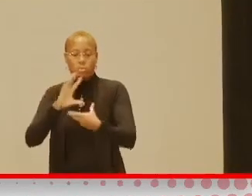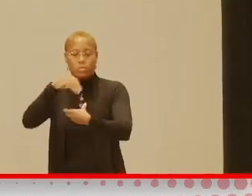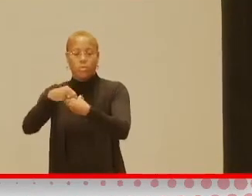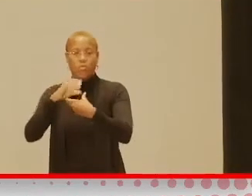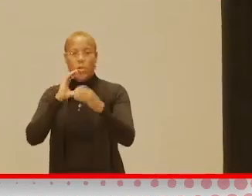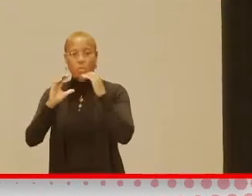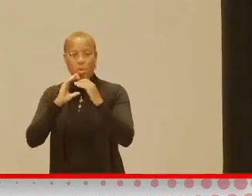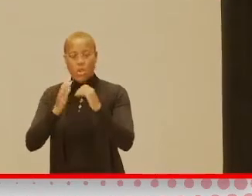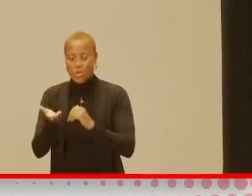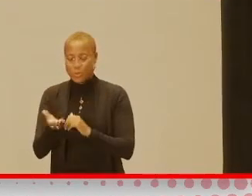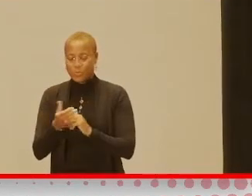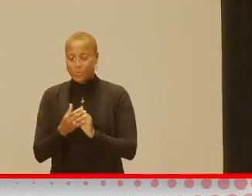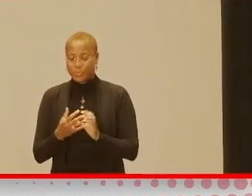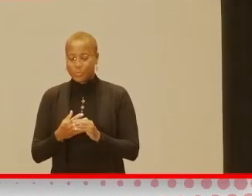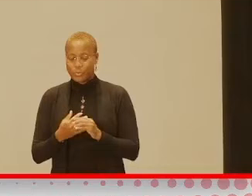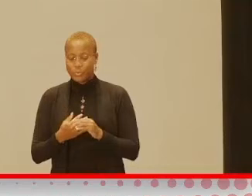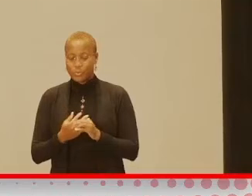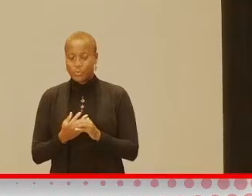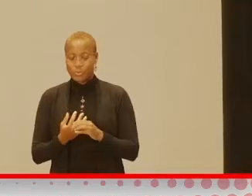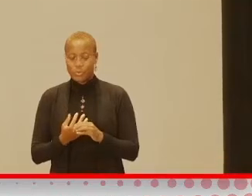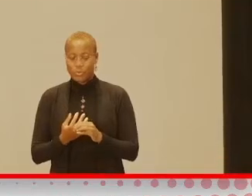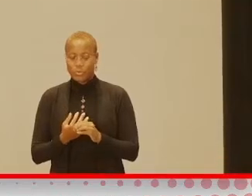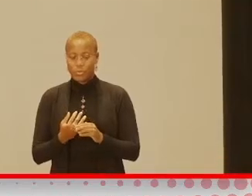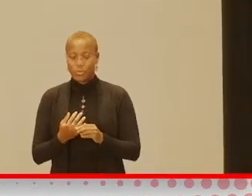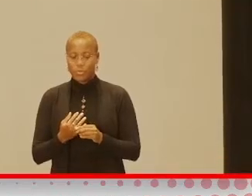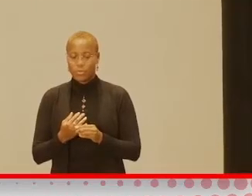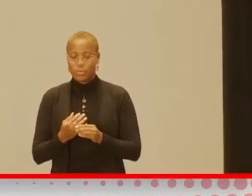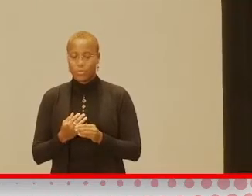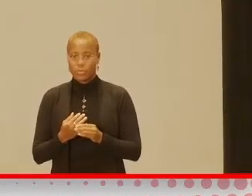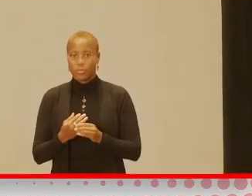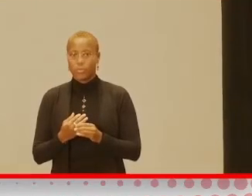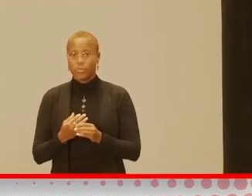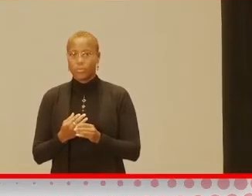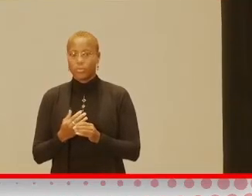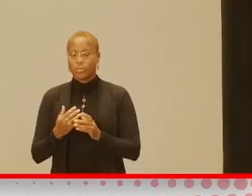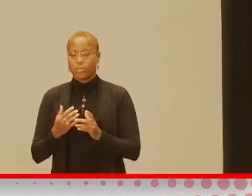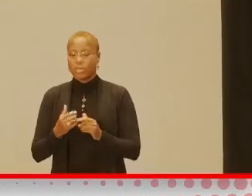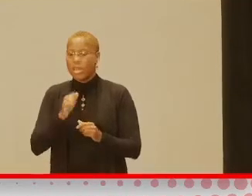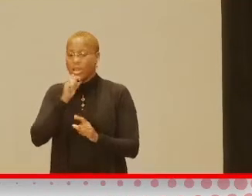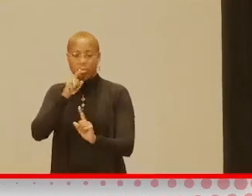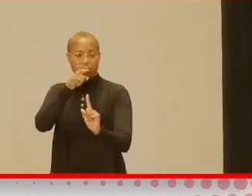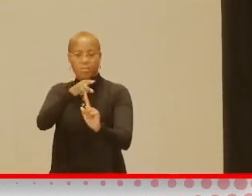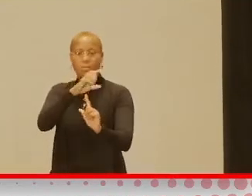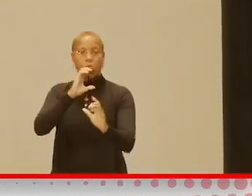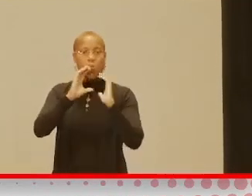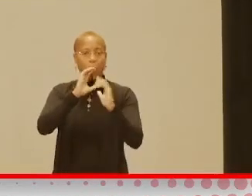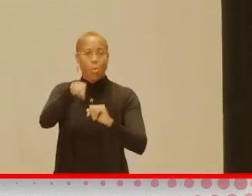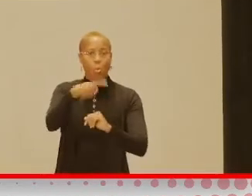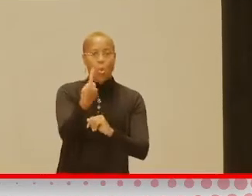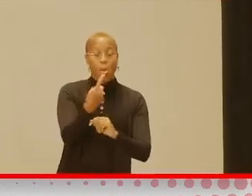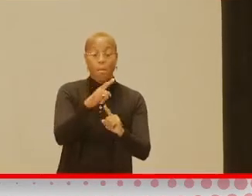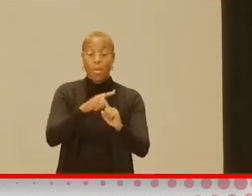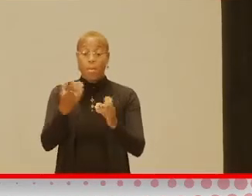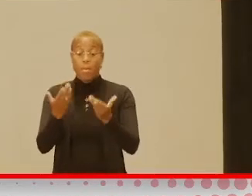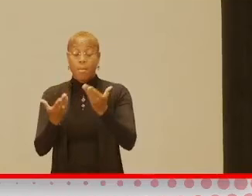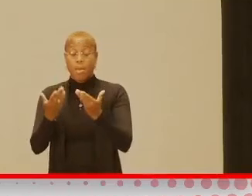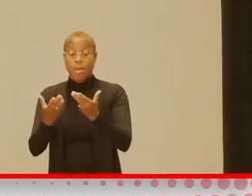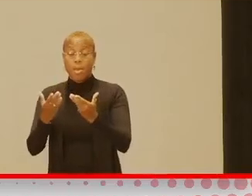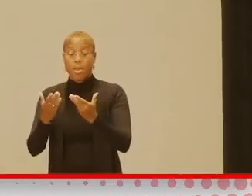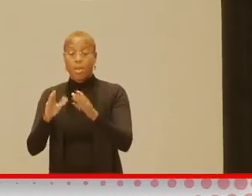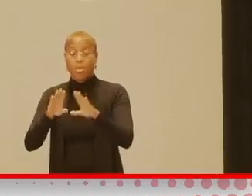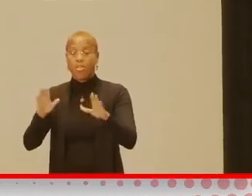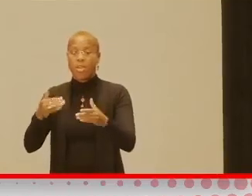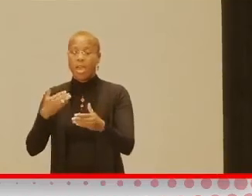And then this is, I think, what I mentioned as not just for communication, but if you have a child that's challenged with, you know,